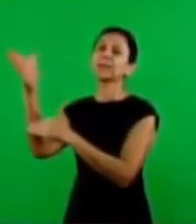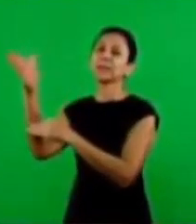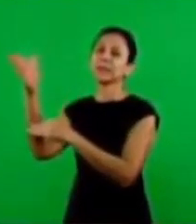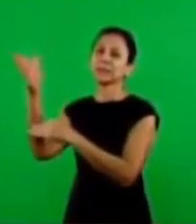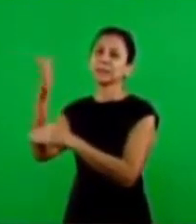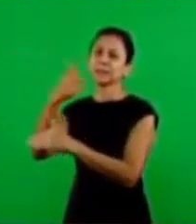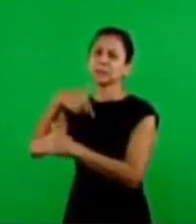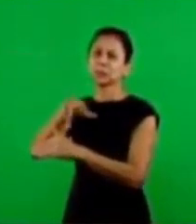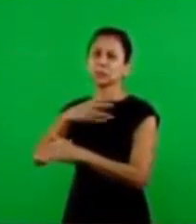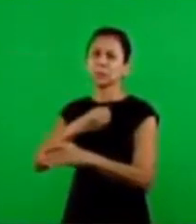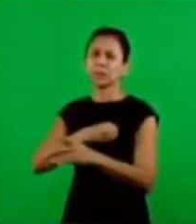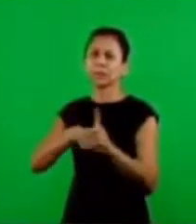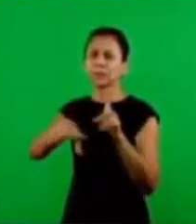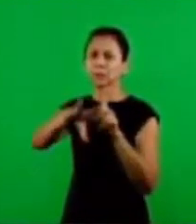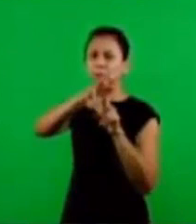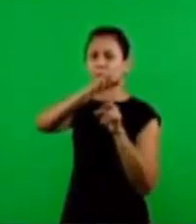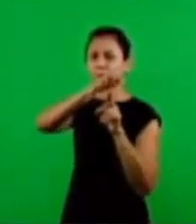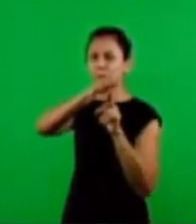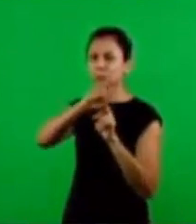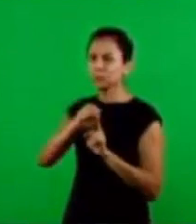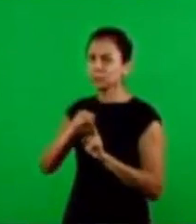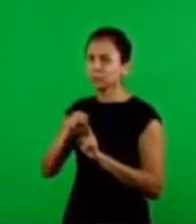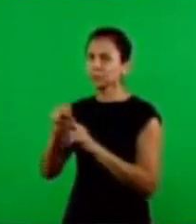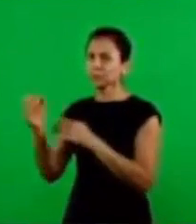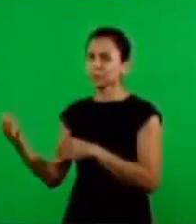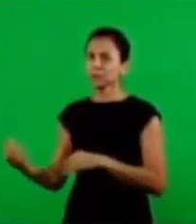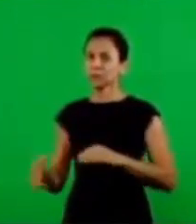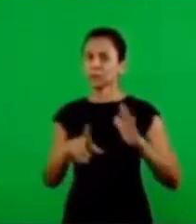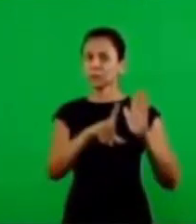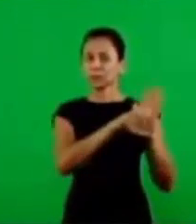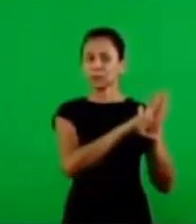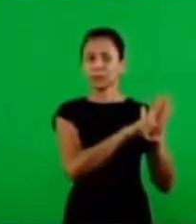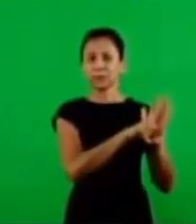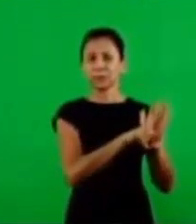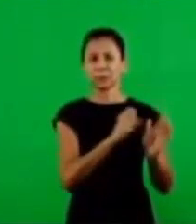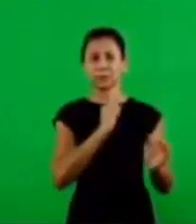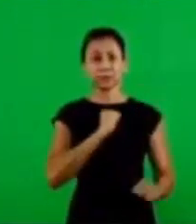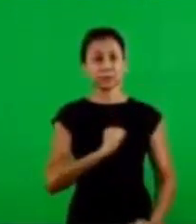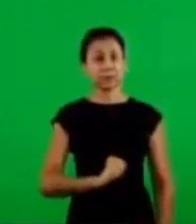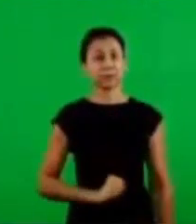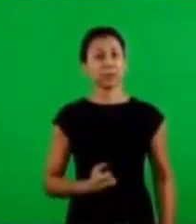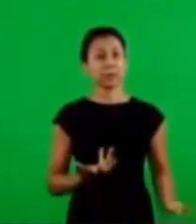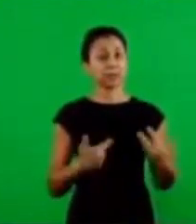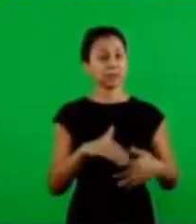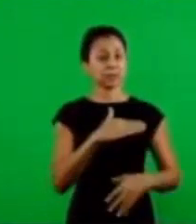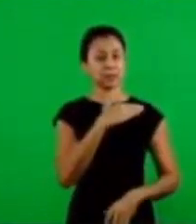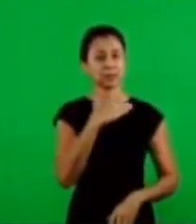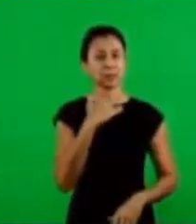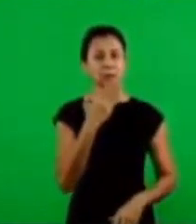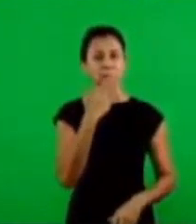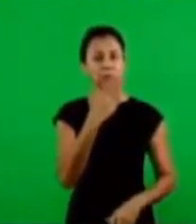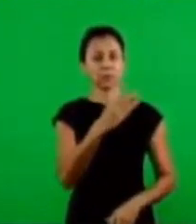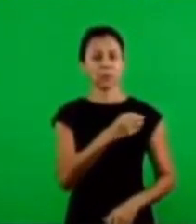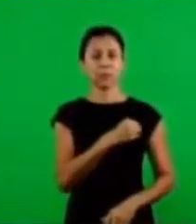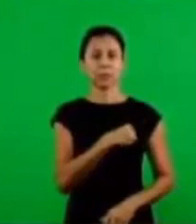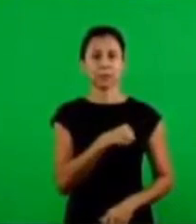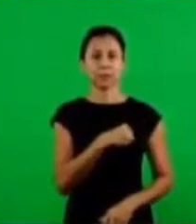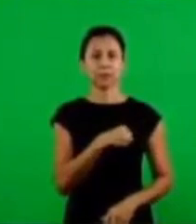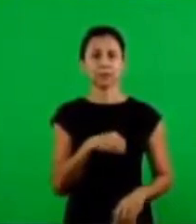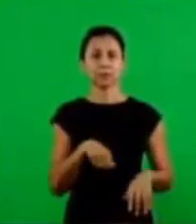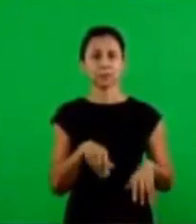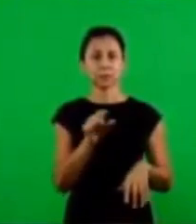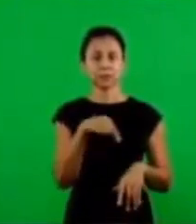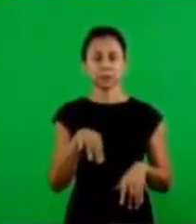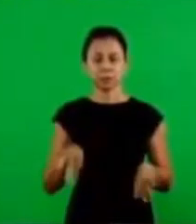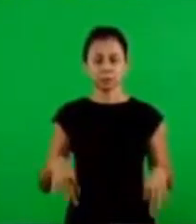he carried out sins what the high priest didn't want they didn't want to die for us that's